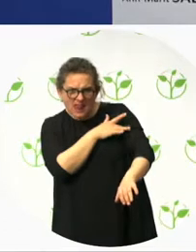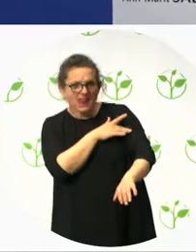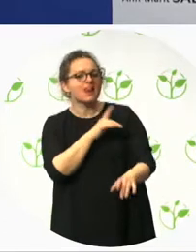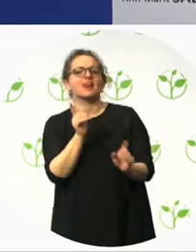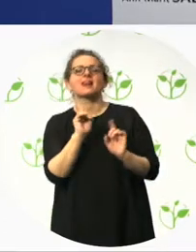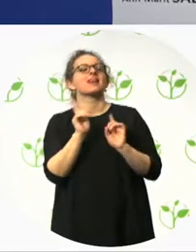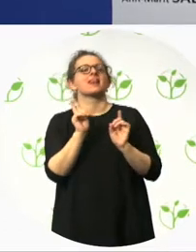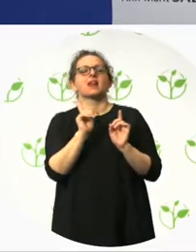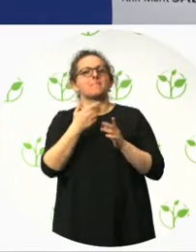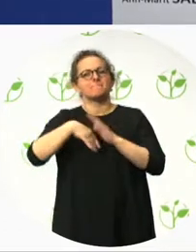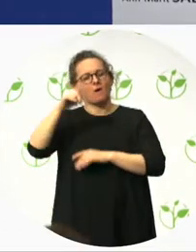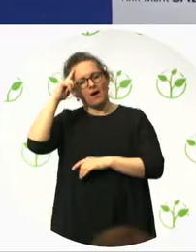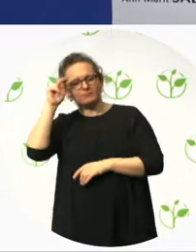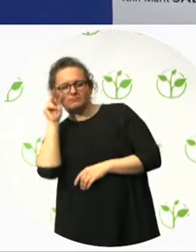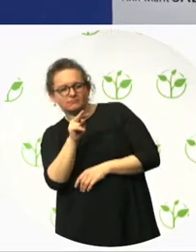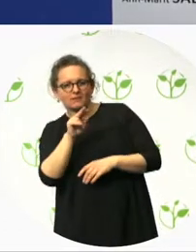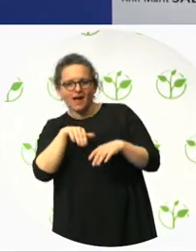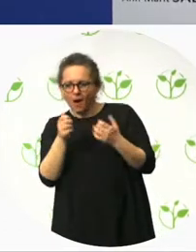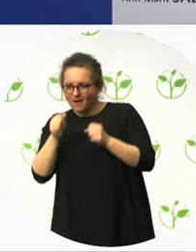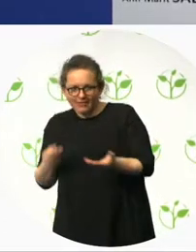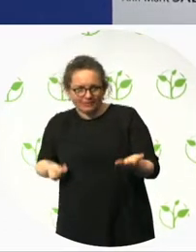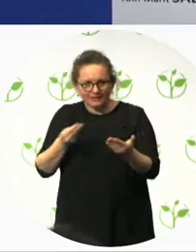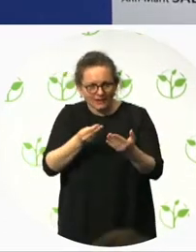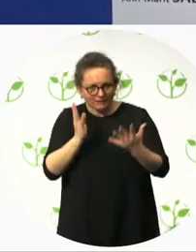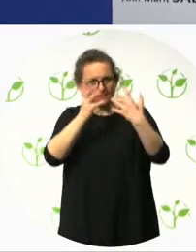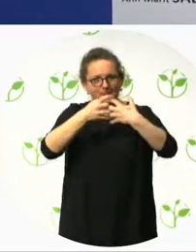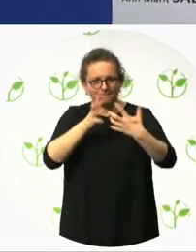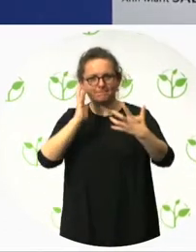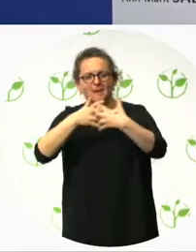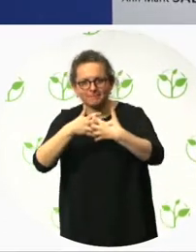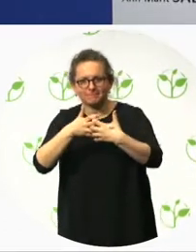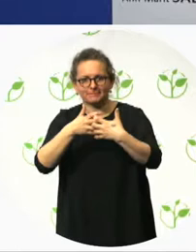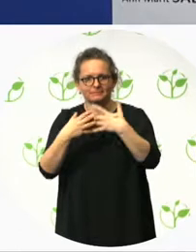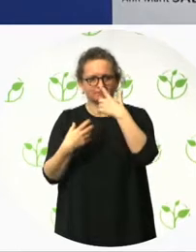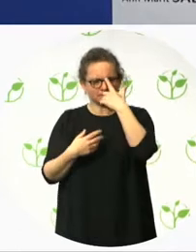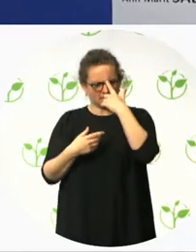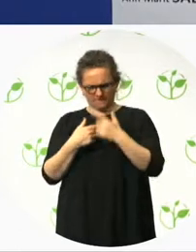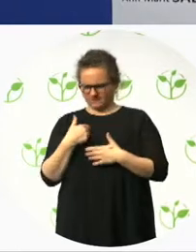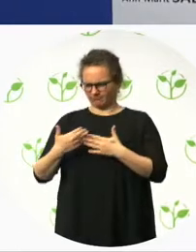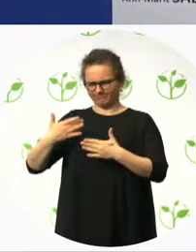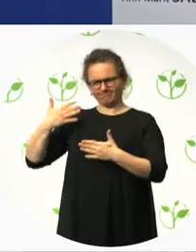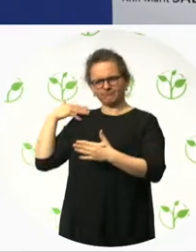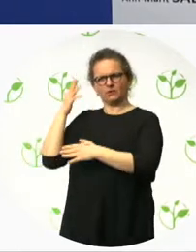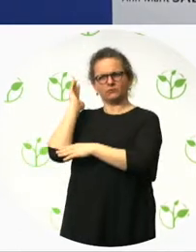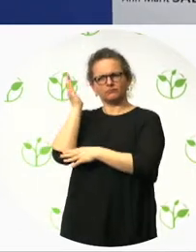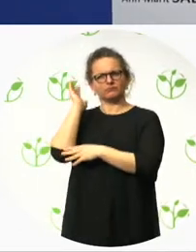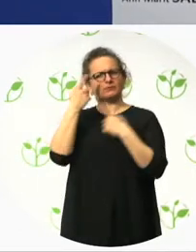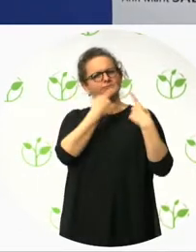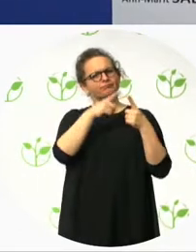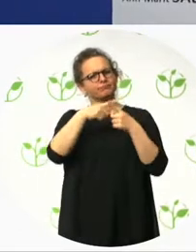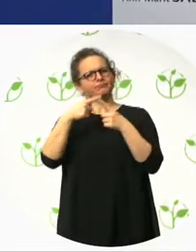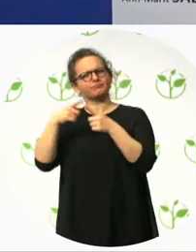speeches here this morning, celebrating and trying to understand difference. We are constantly educating ourselves.